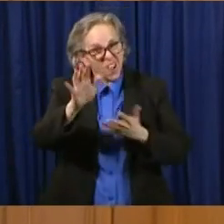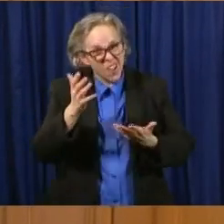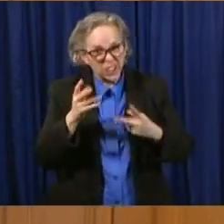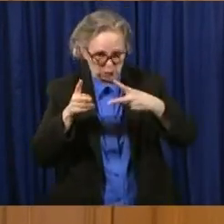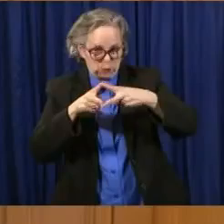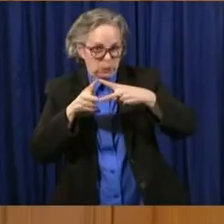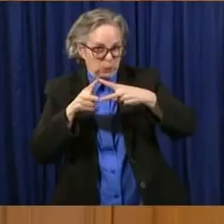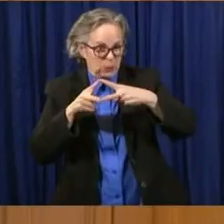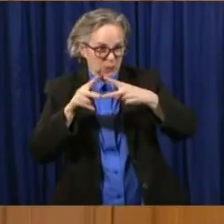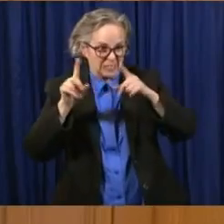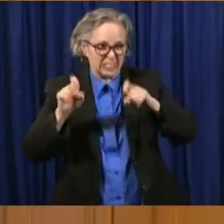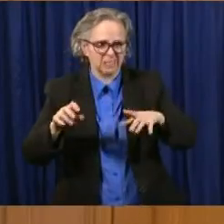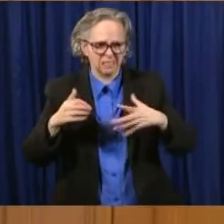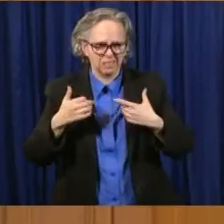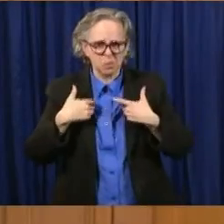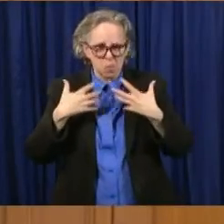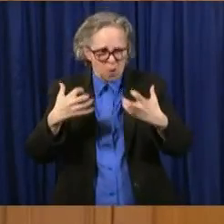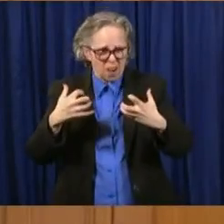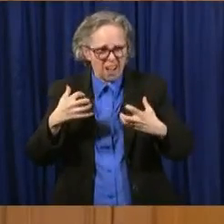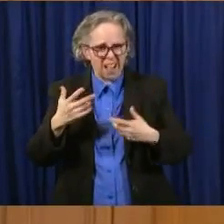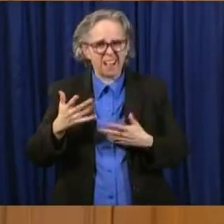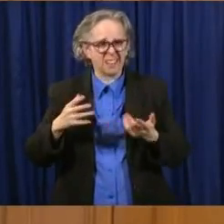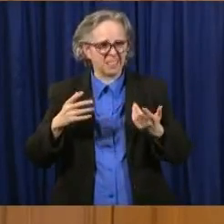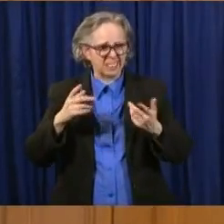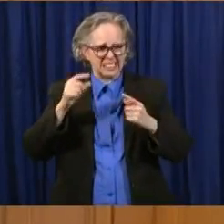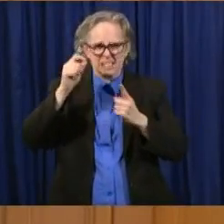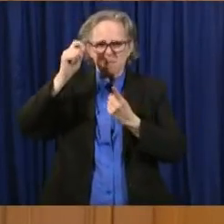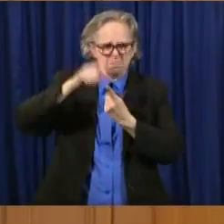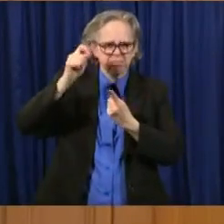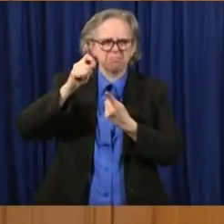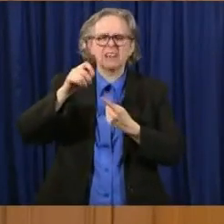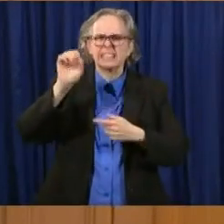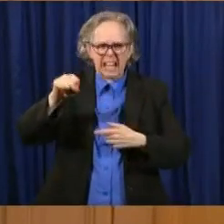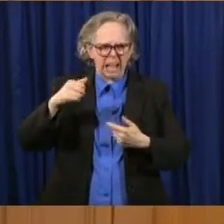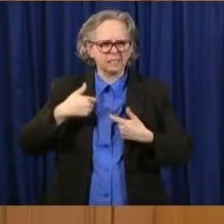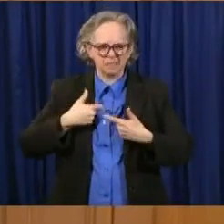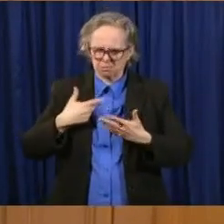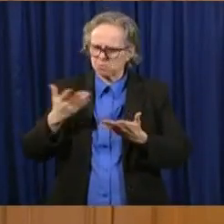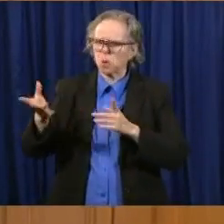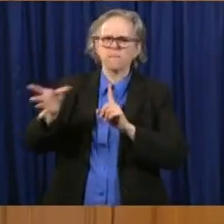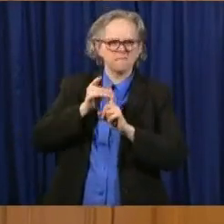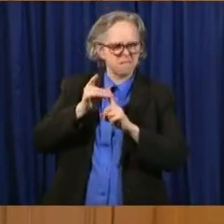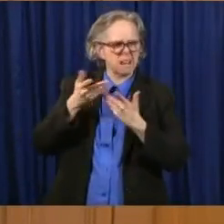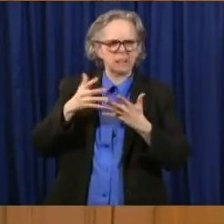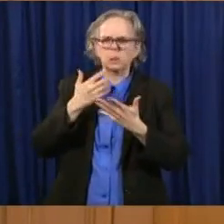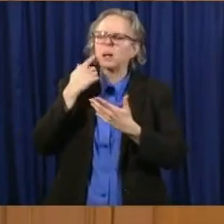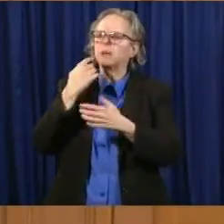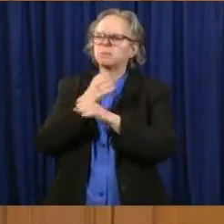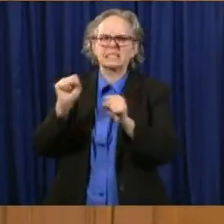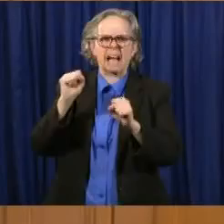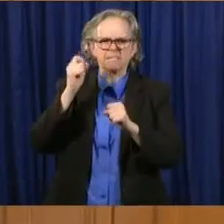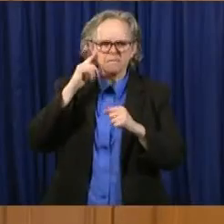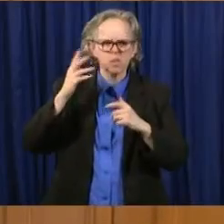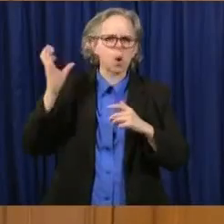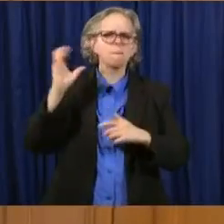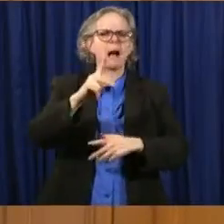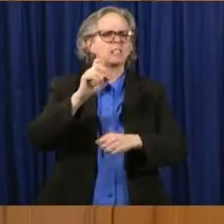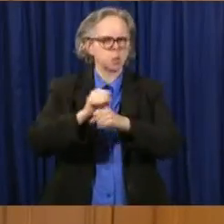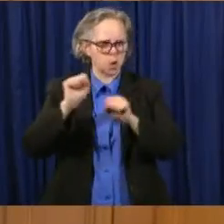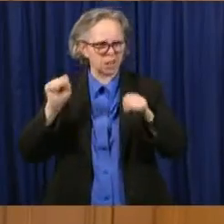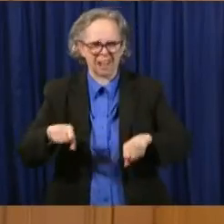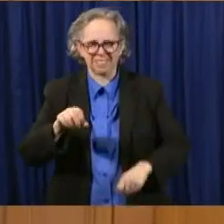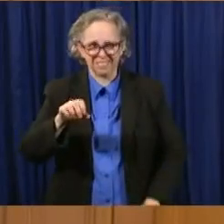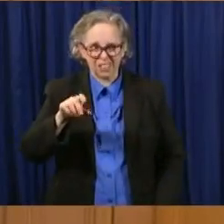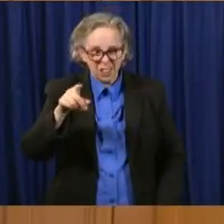you had it, you're immune, you're immune for X amount of time, and you can go back to work, right? That would be a dream also. We